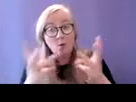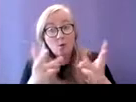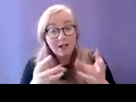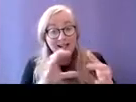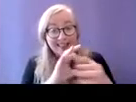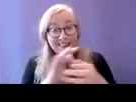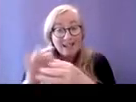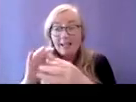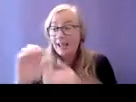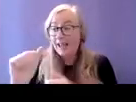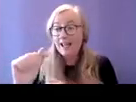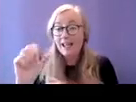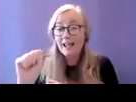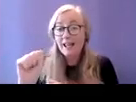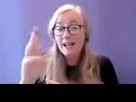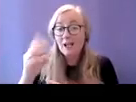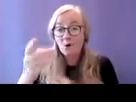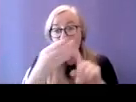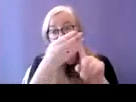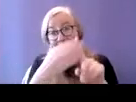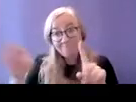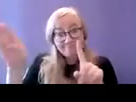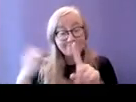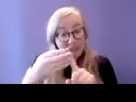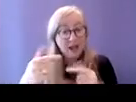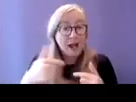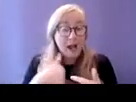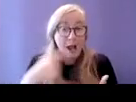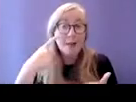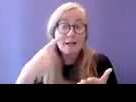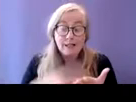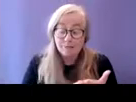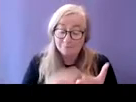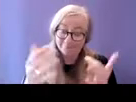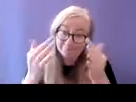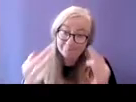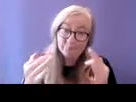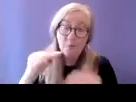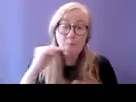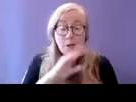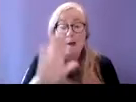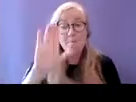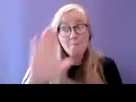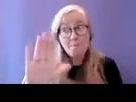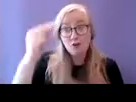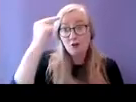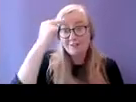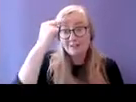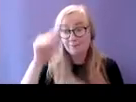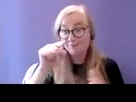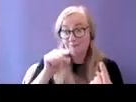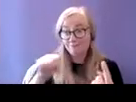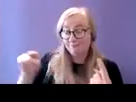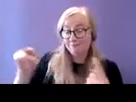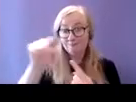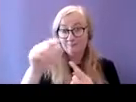I believe it is imperative to understand that by and large it's all black and white